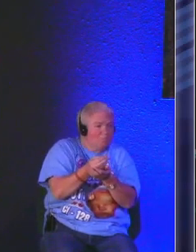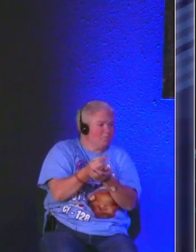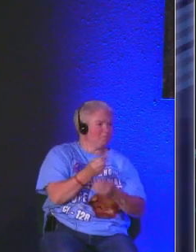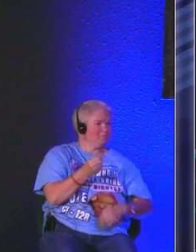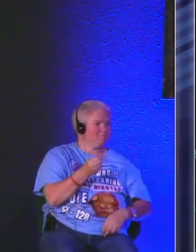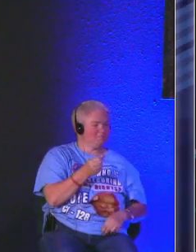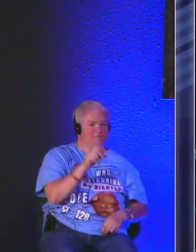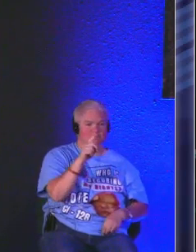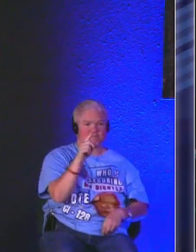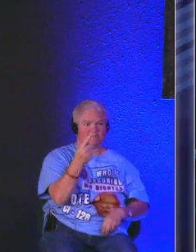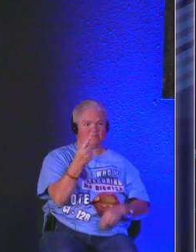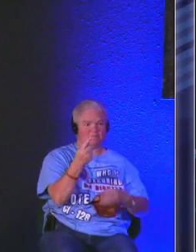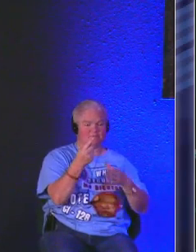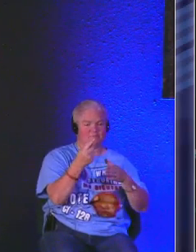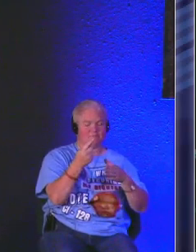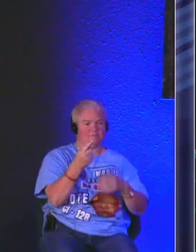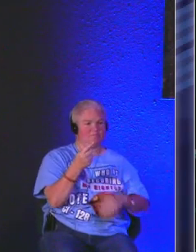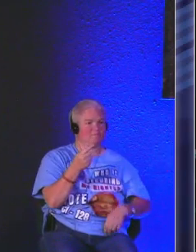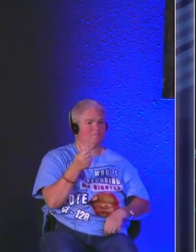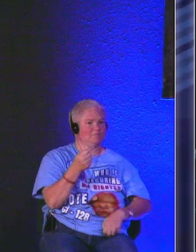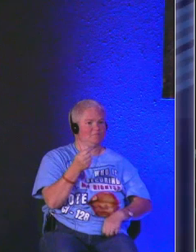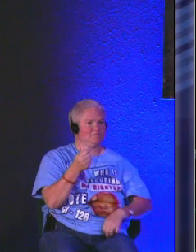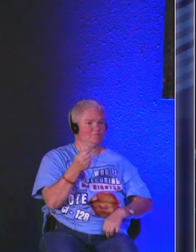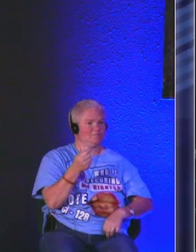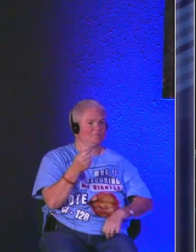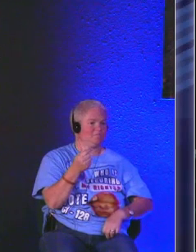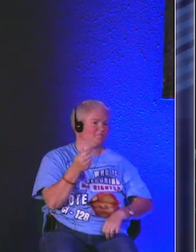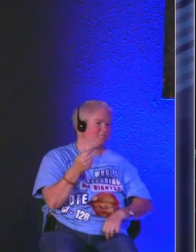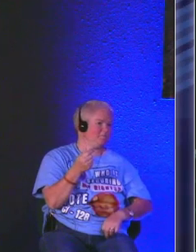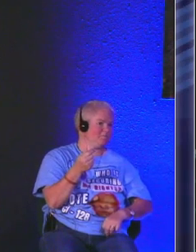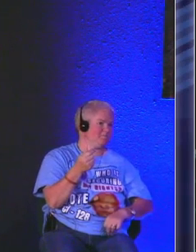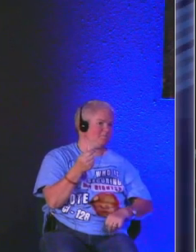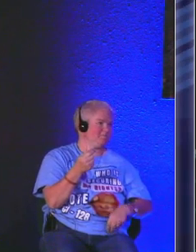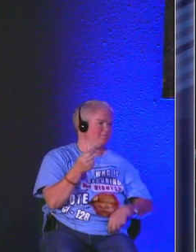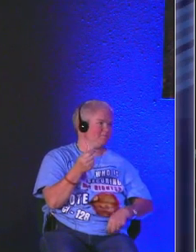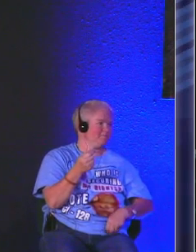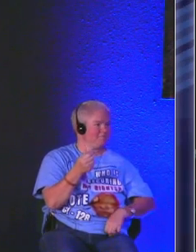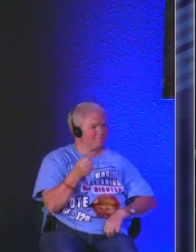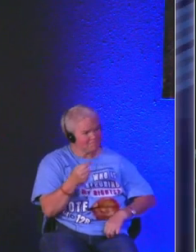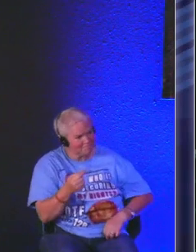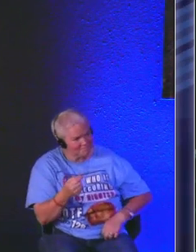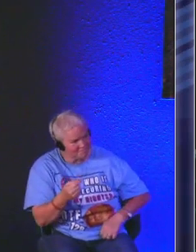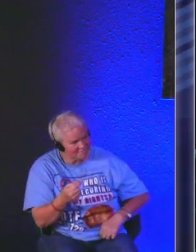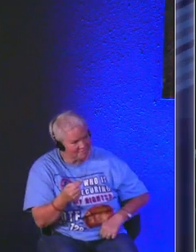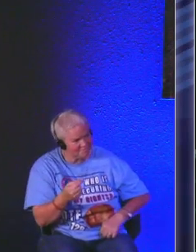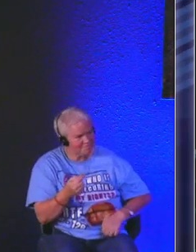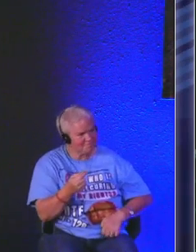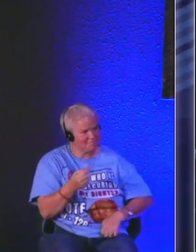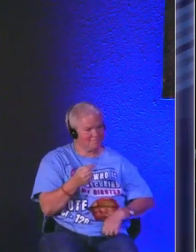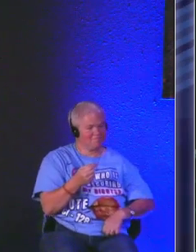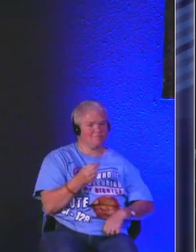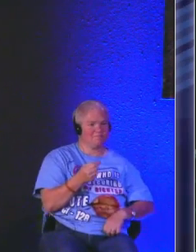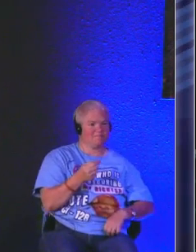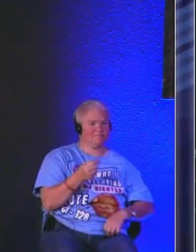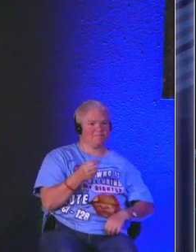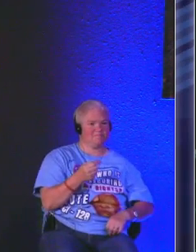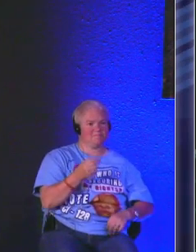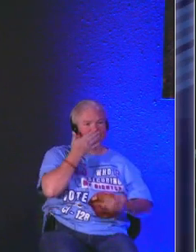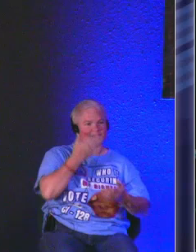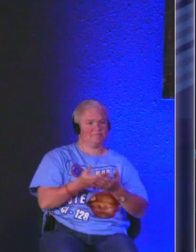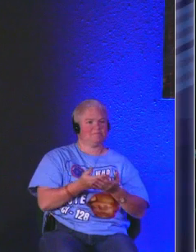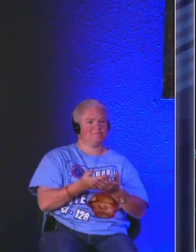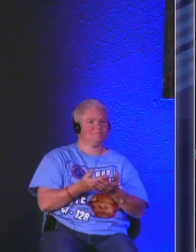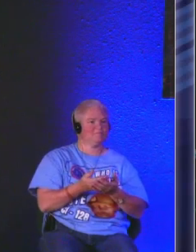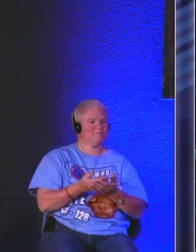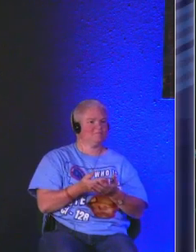and so dollars and we have uh uh uh uh and some goodies